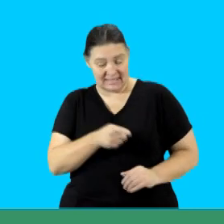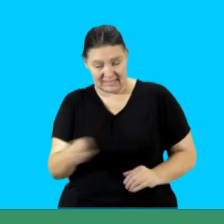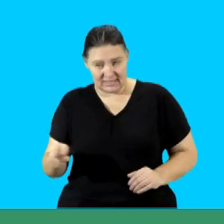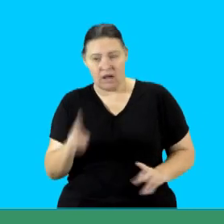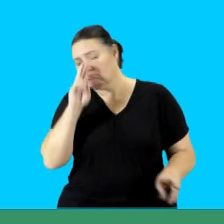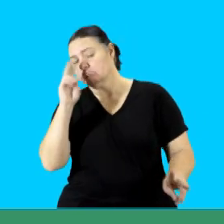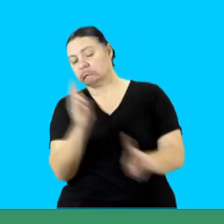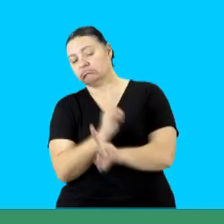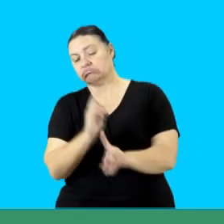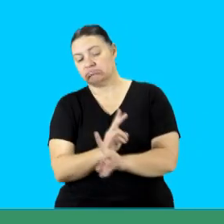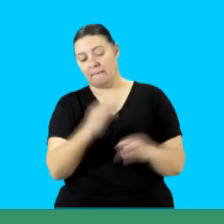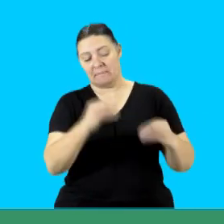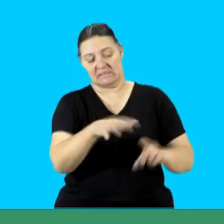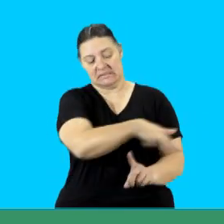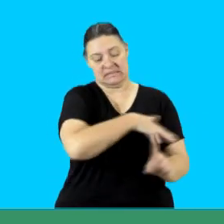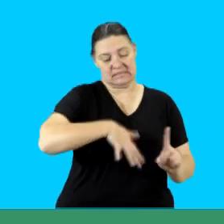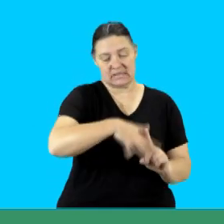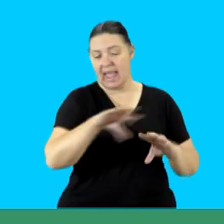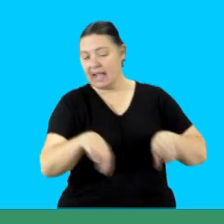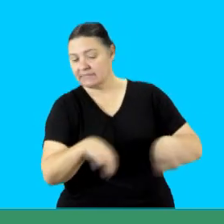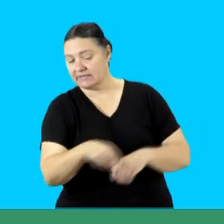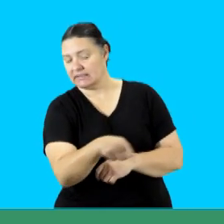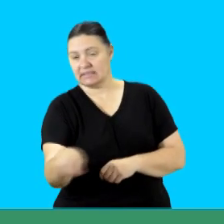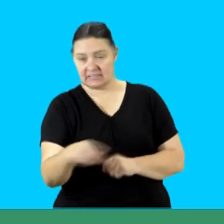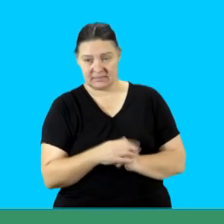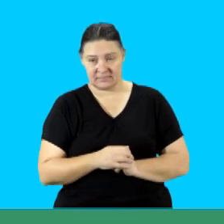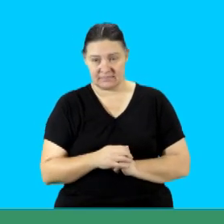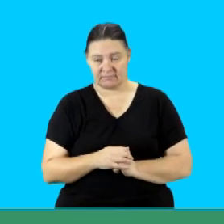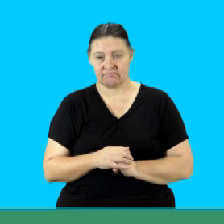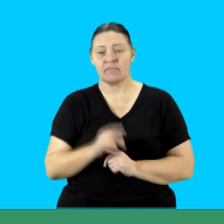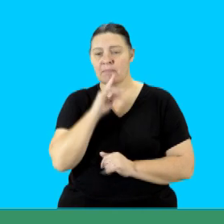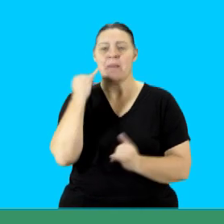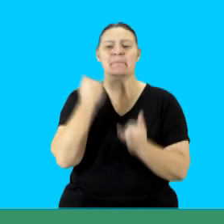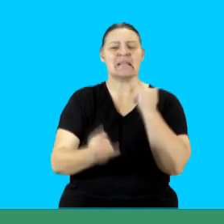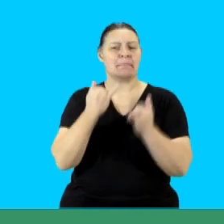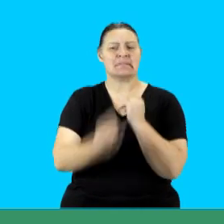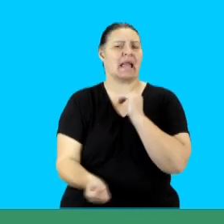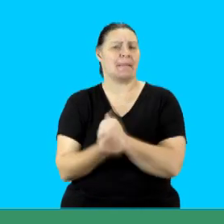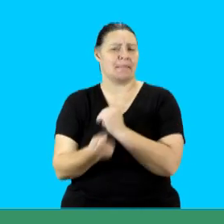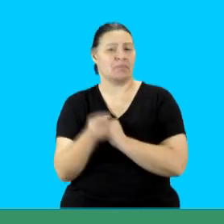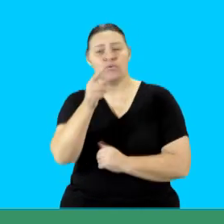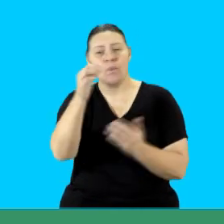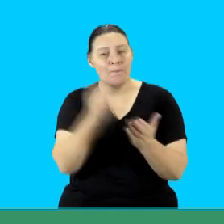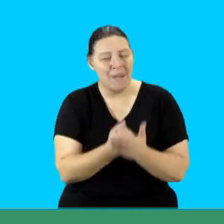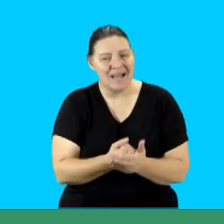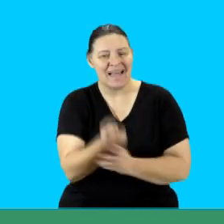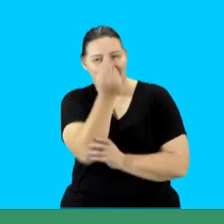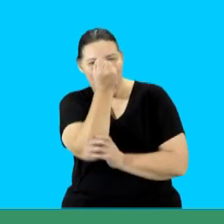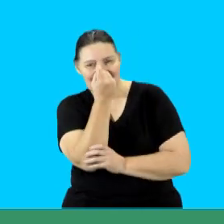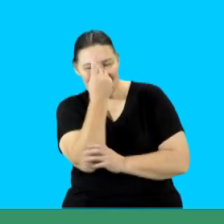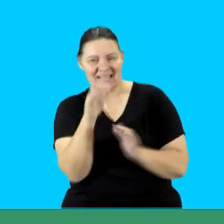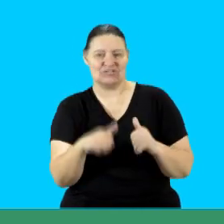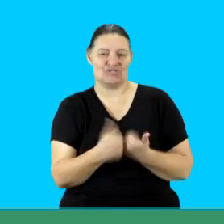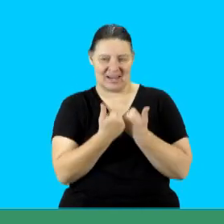supervises a particular industry or business activity. Now let's look at the common errors. You need to first